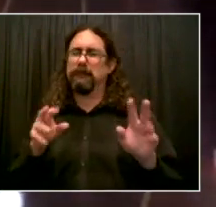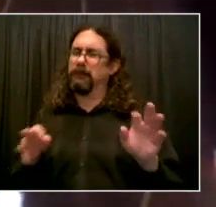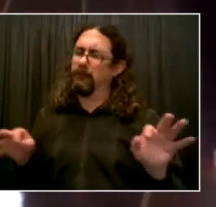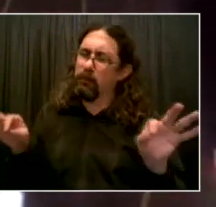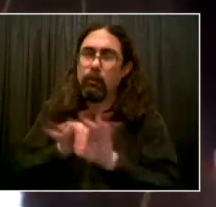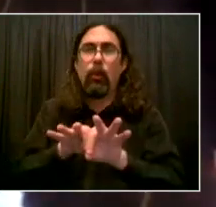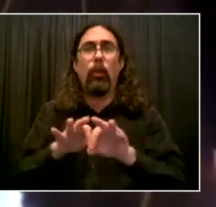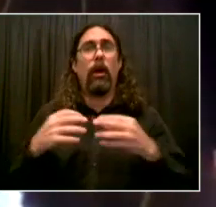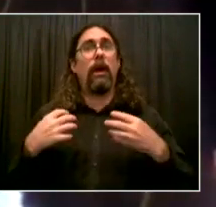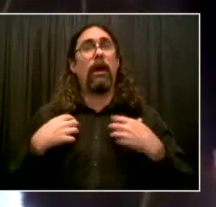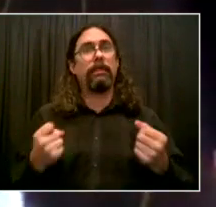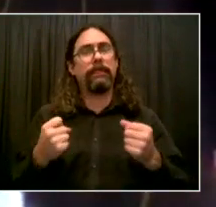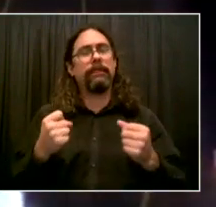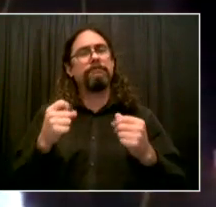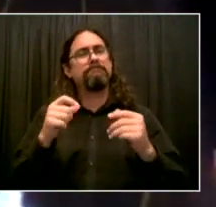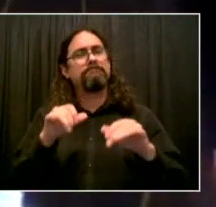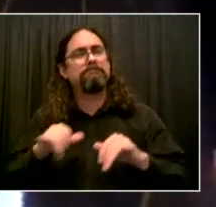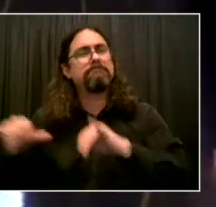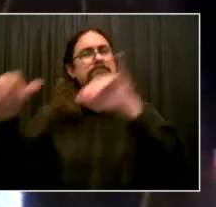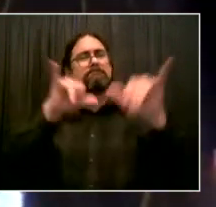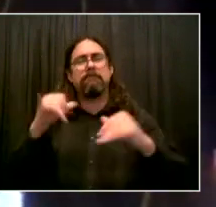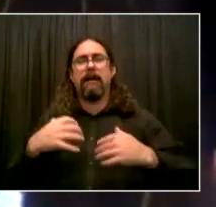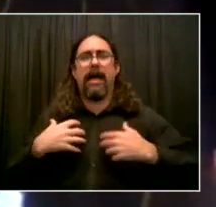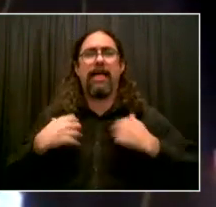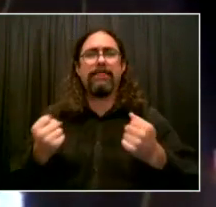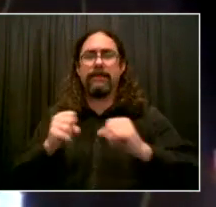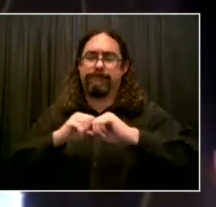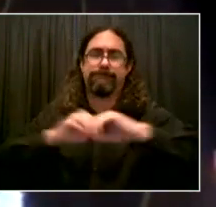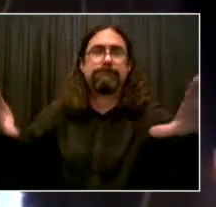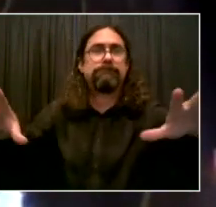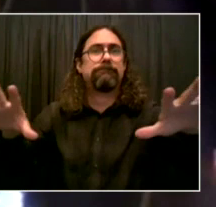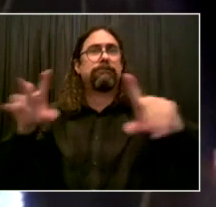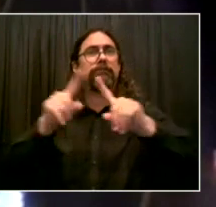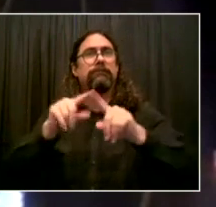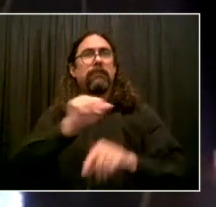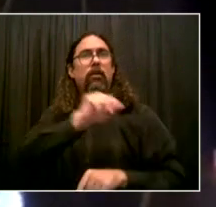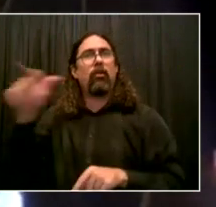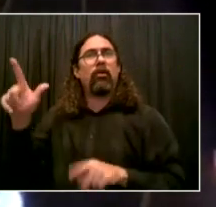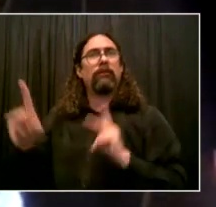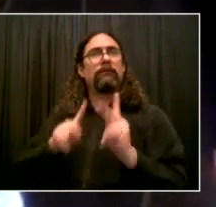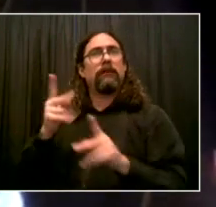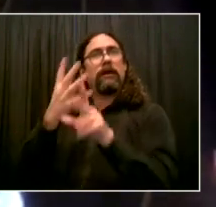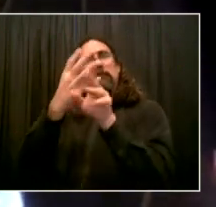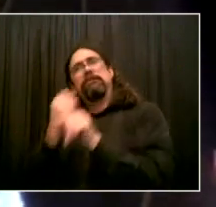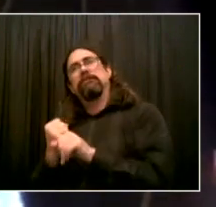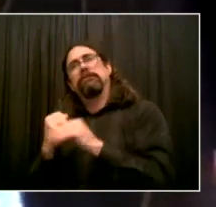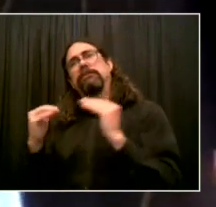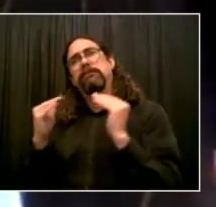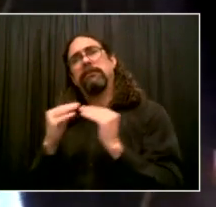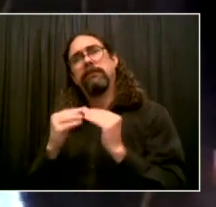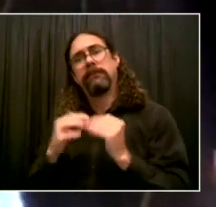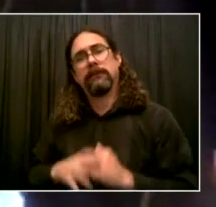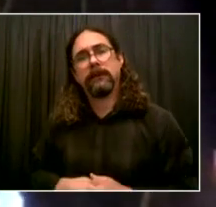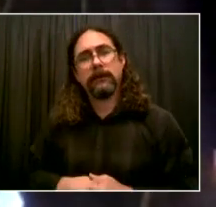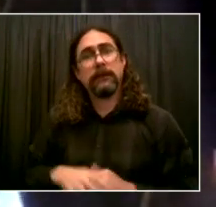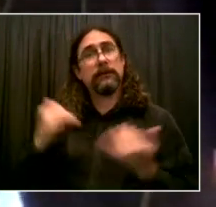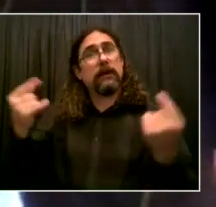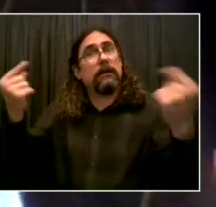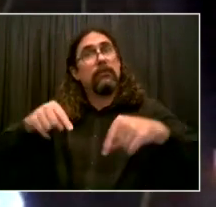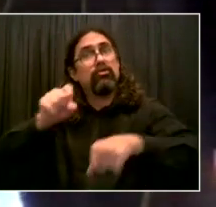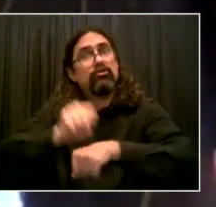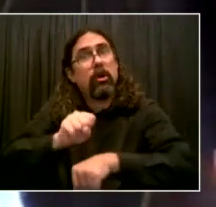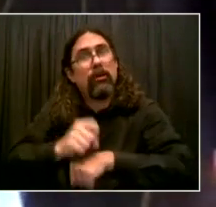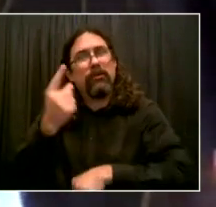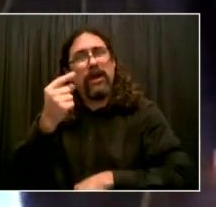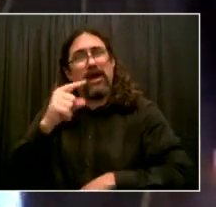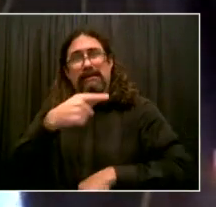and are transformative to individuals who hold these jobs and to the community. Because of the long